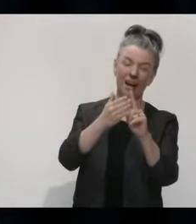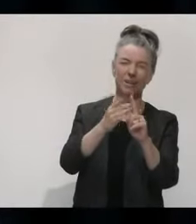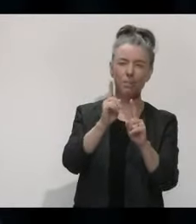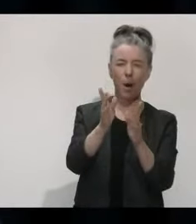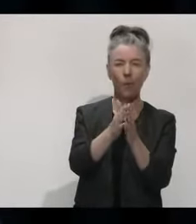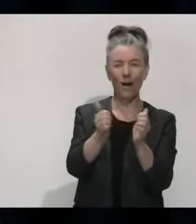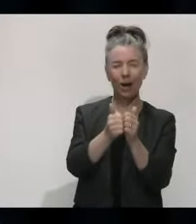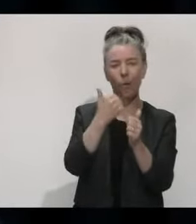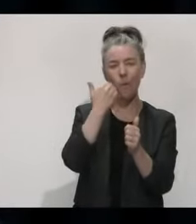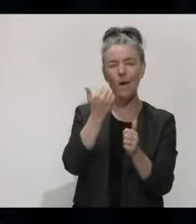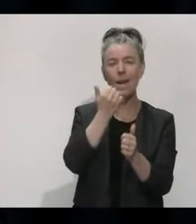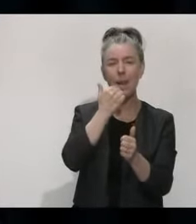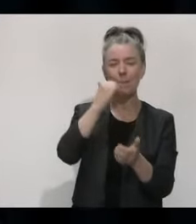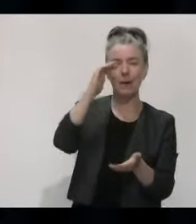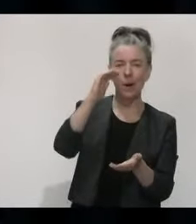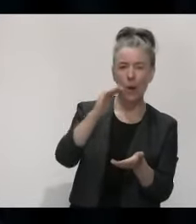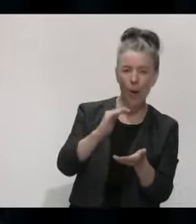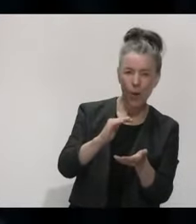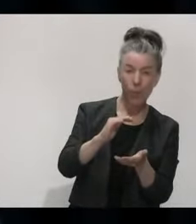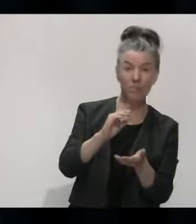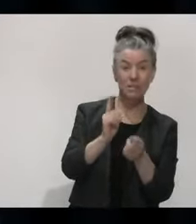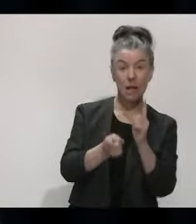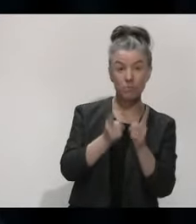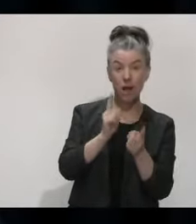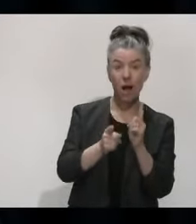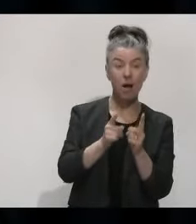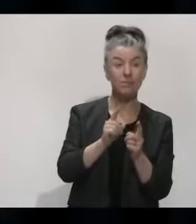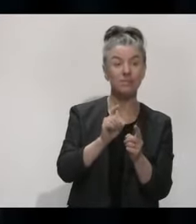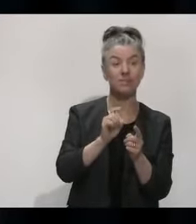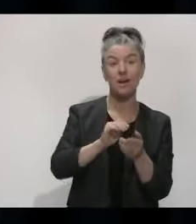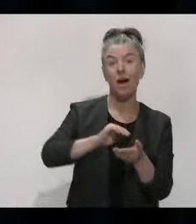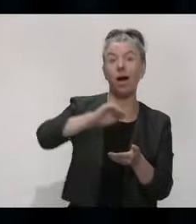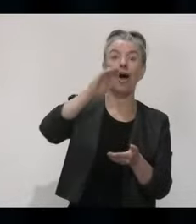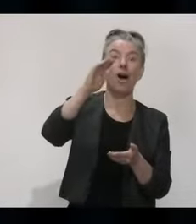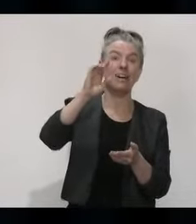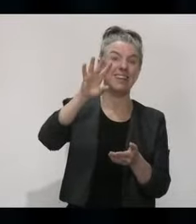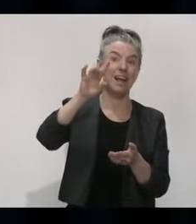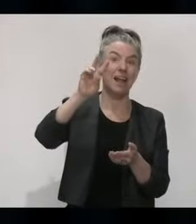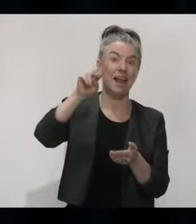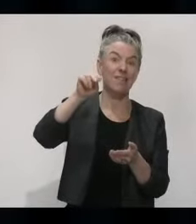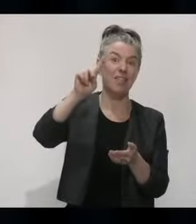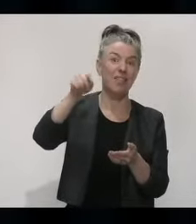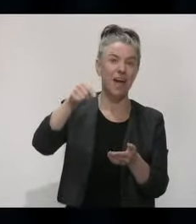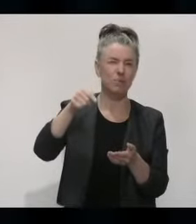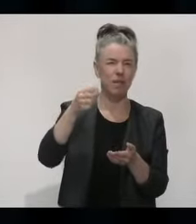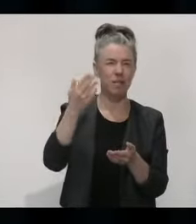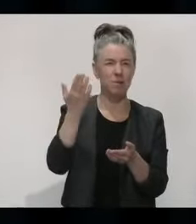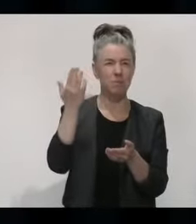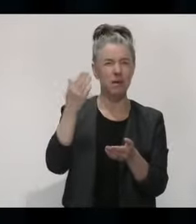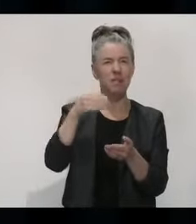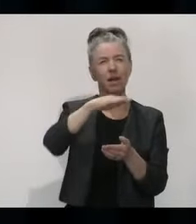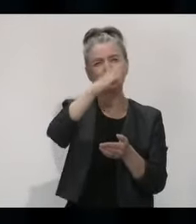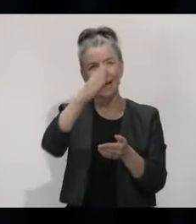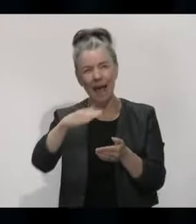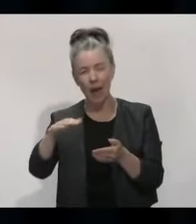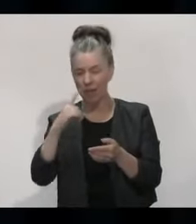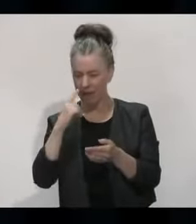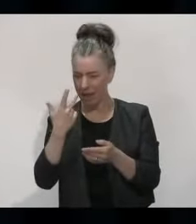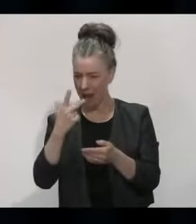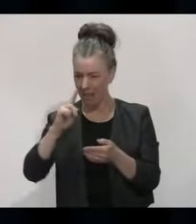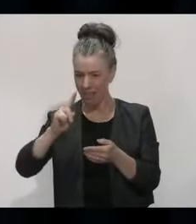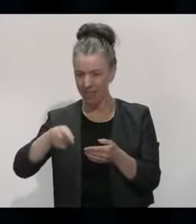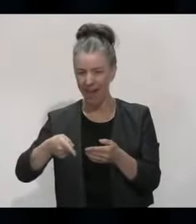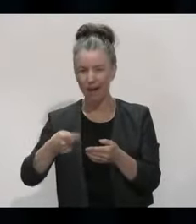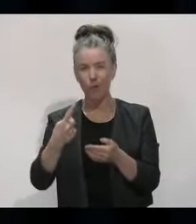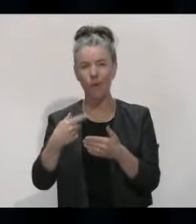you know, in that 10,000 to 11,000, 12,000 bracket. And then others, we dropped down. I think the lowest point we got to was about 8,000, I think, in a